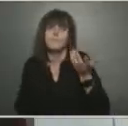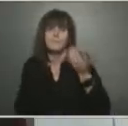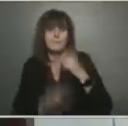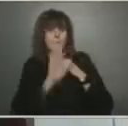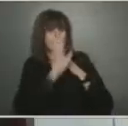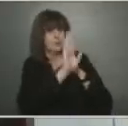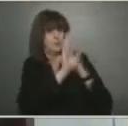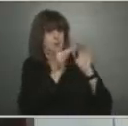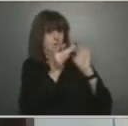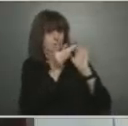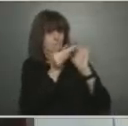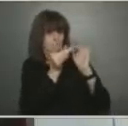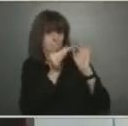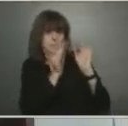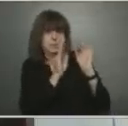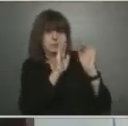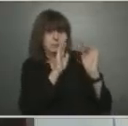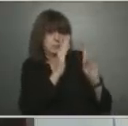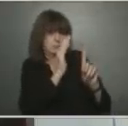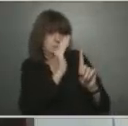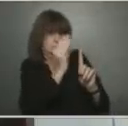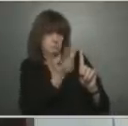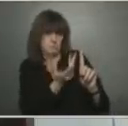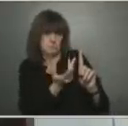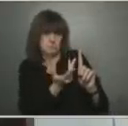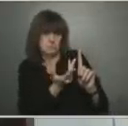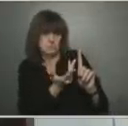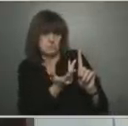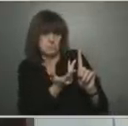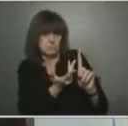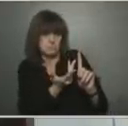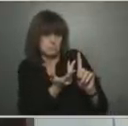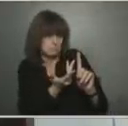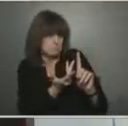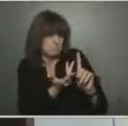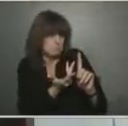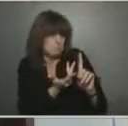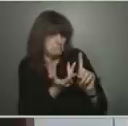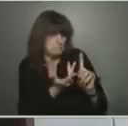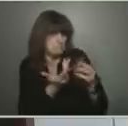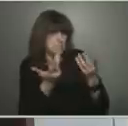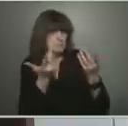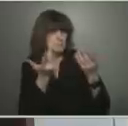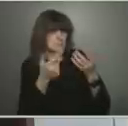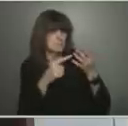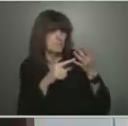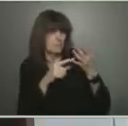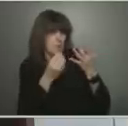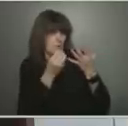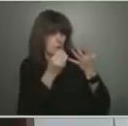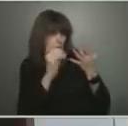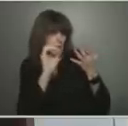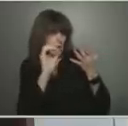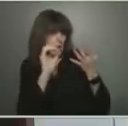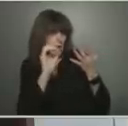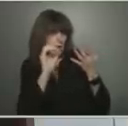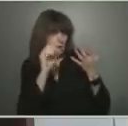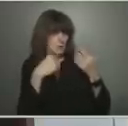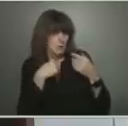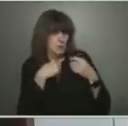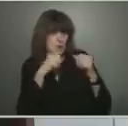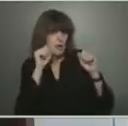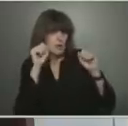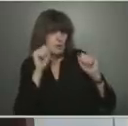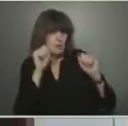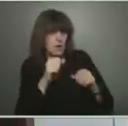have to understand with Omicron that we can't eliminate this threat, that in fact we have to learn to live with